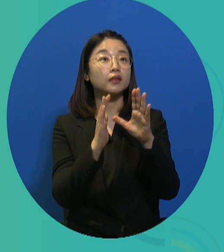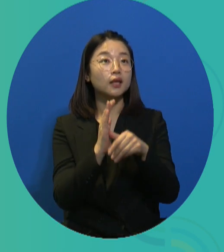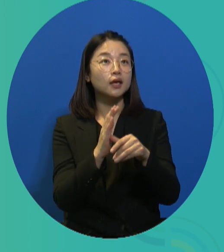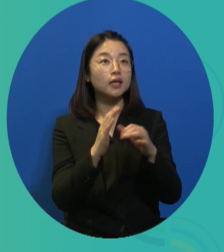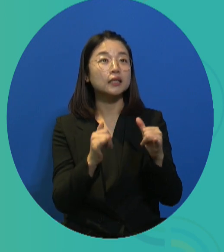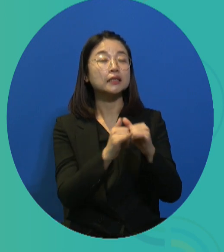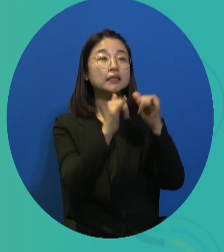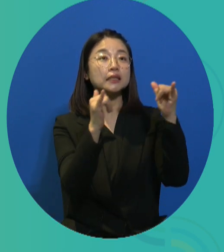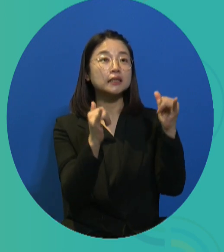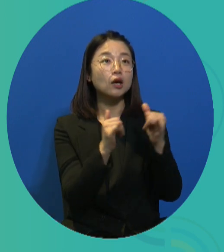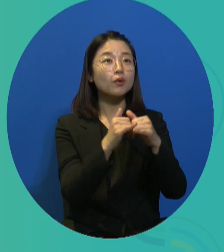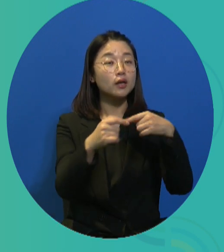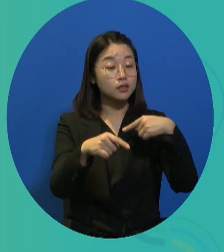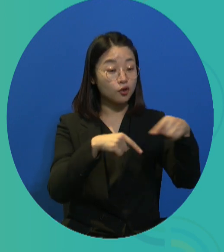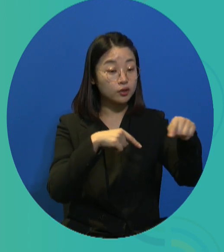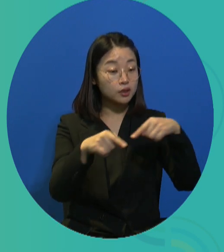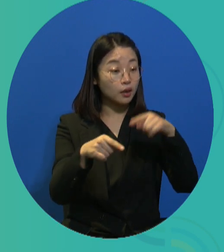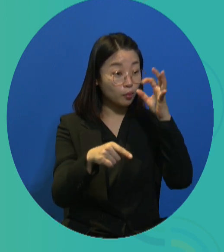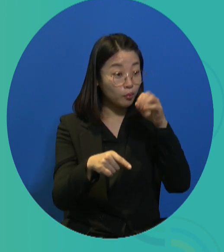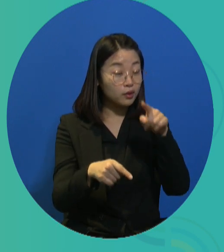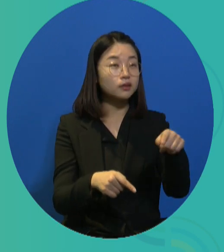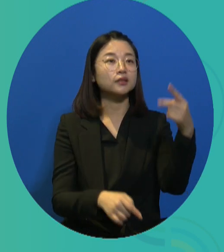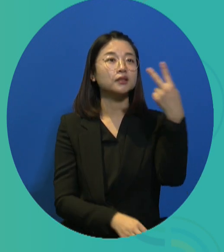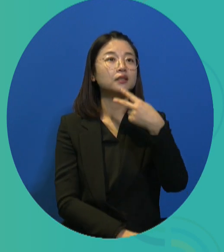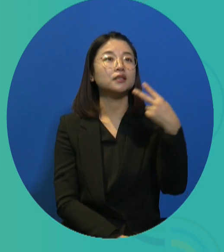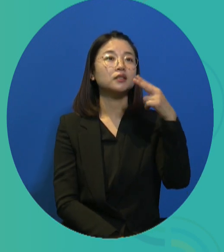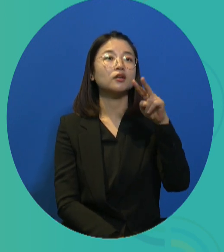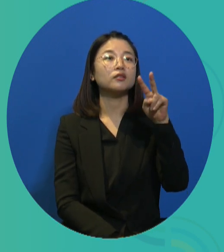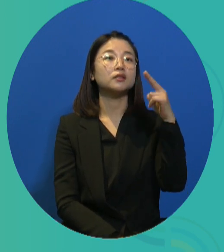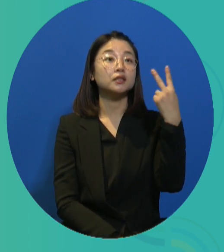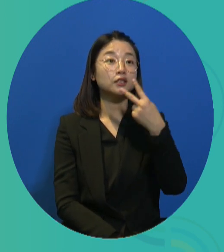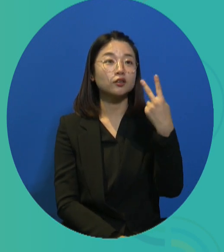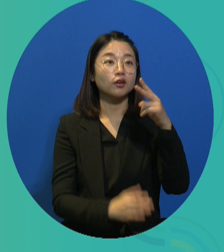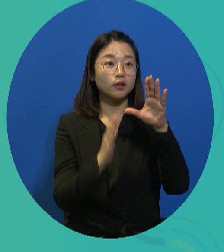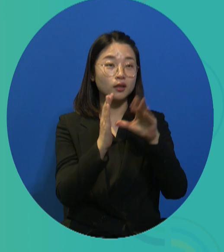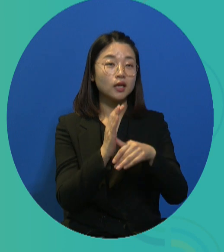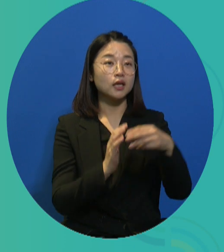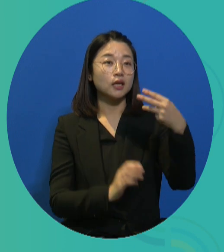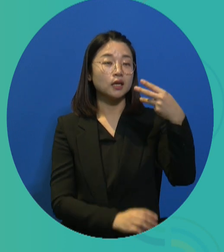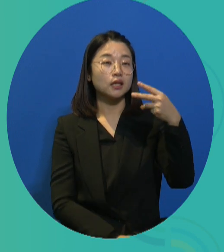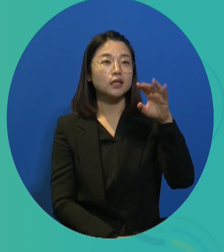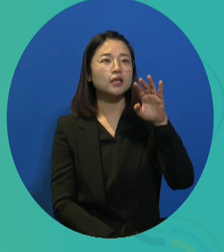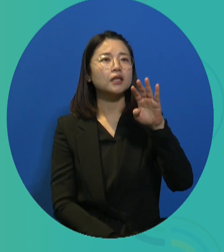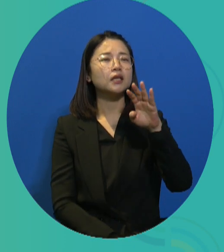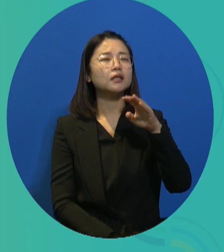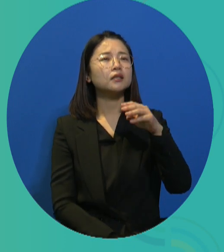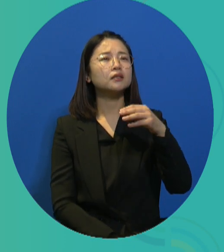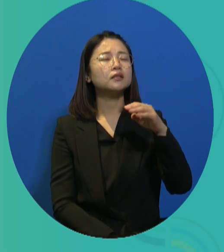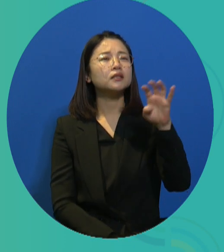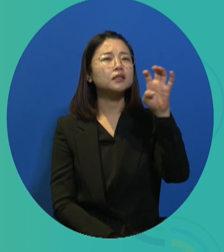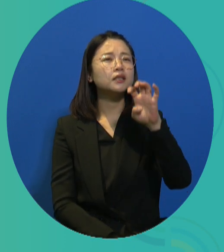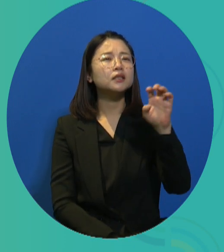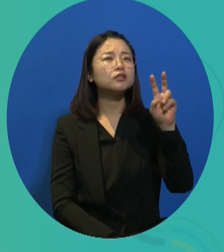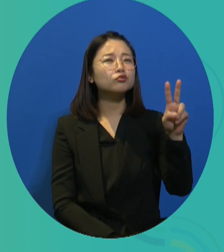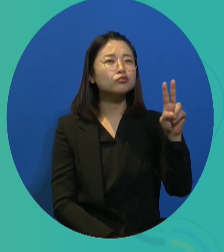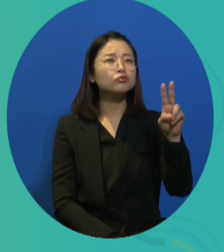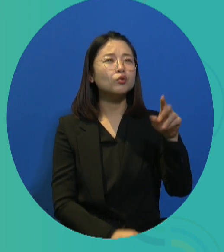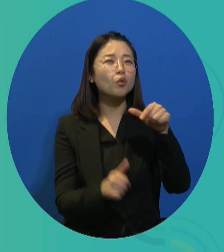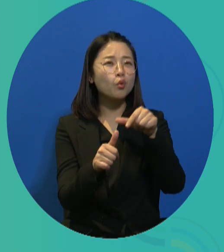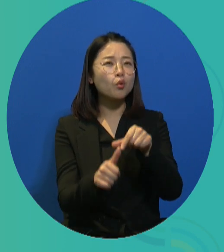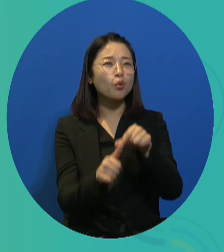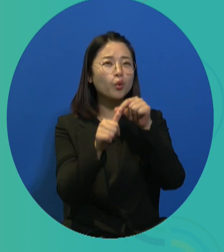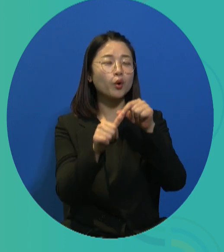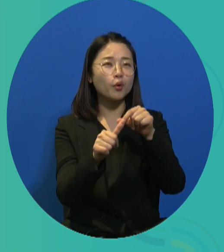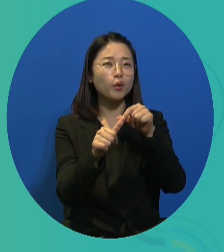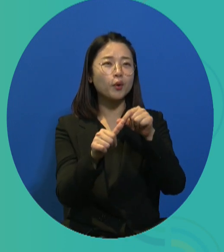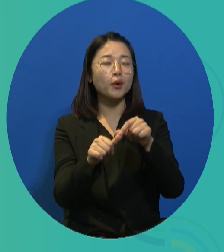1994, a social policy white paper was adopted. And in 1996, the Council of Europe's European Social